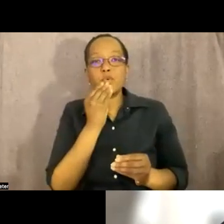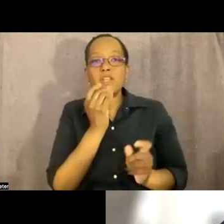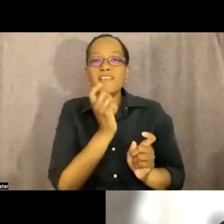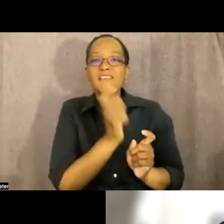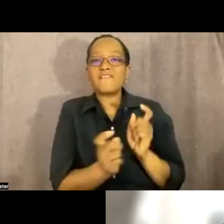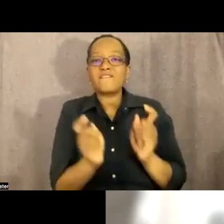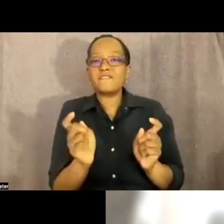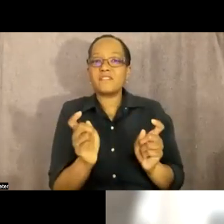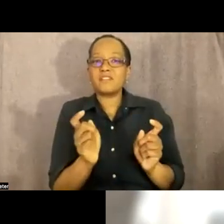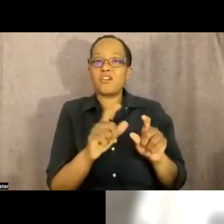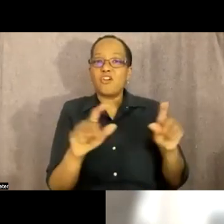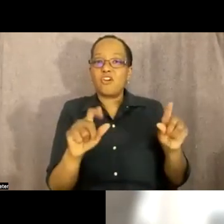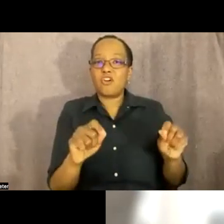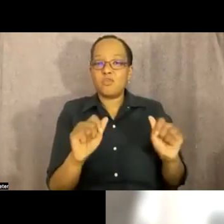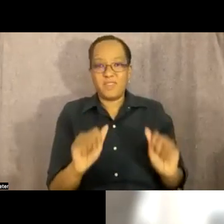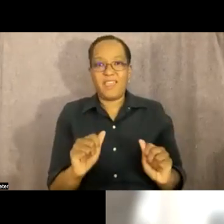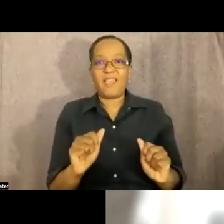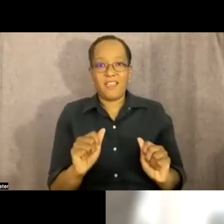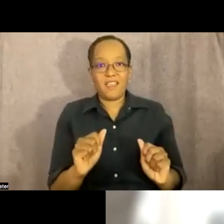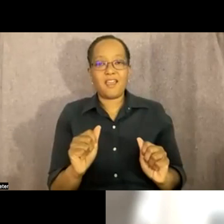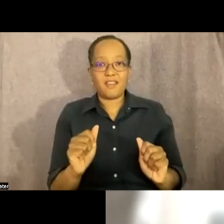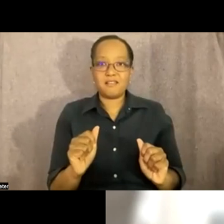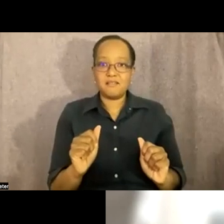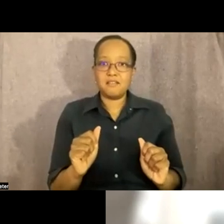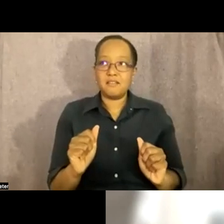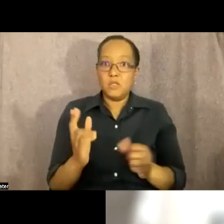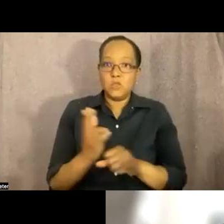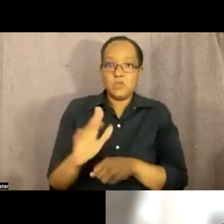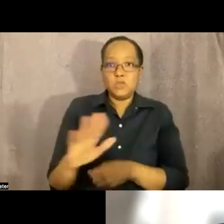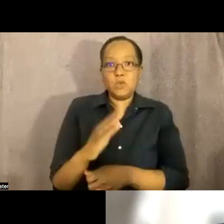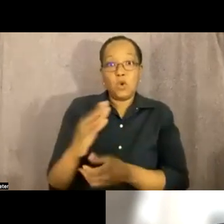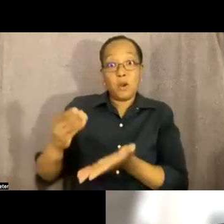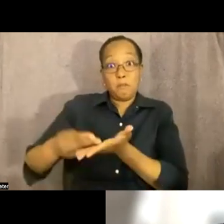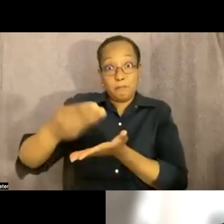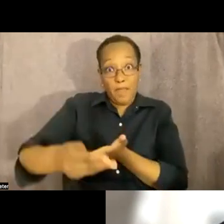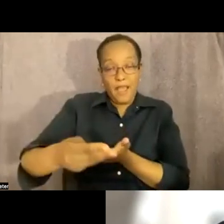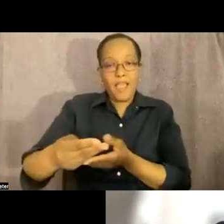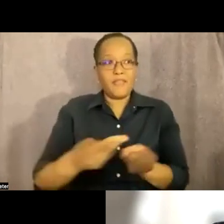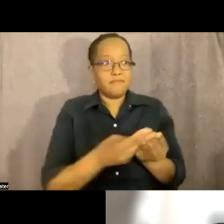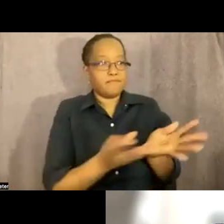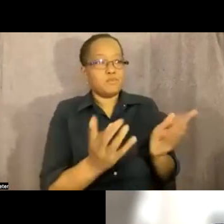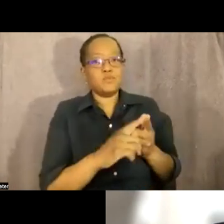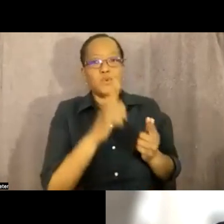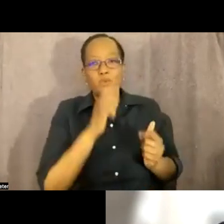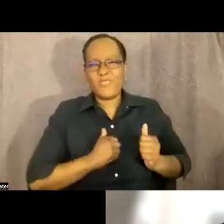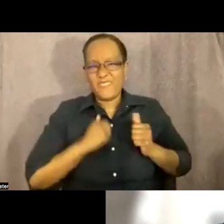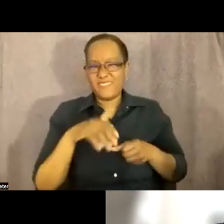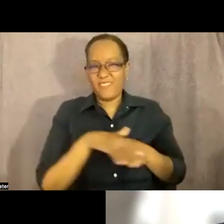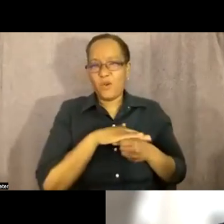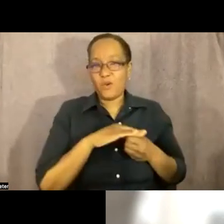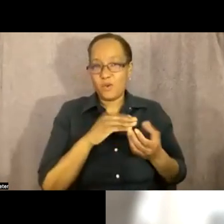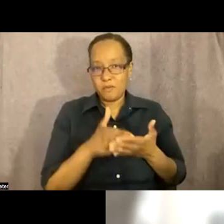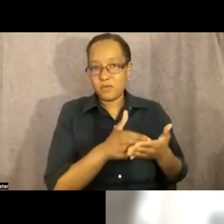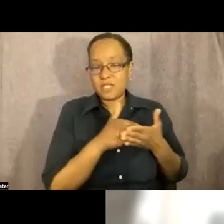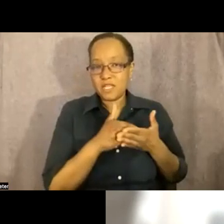here in the community um and uh yeah i i guess i also felt it aside from like an ex